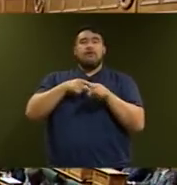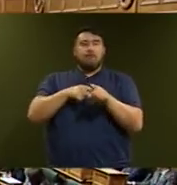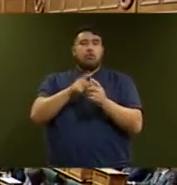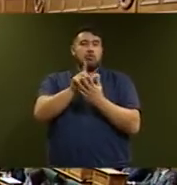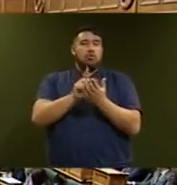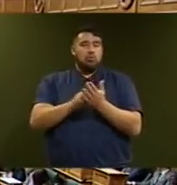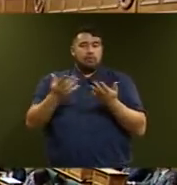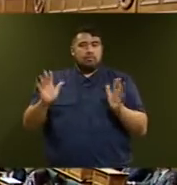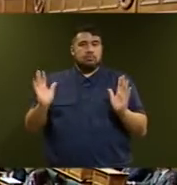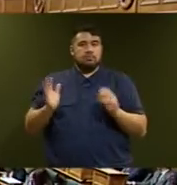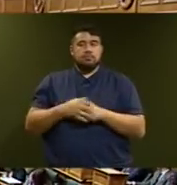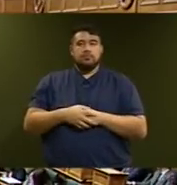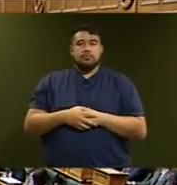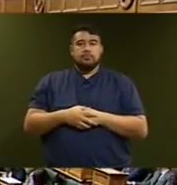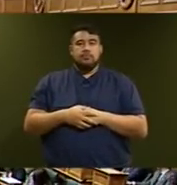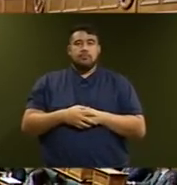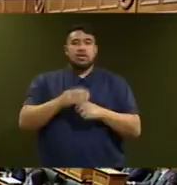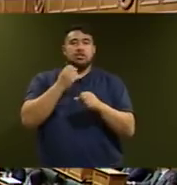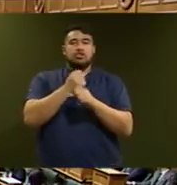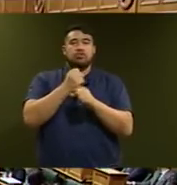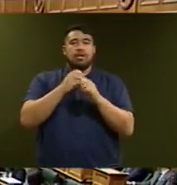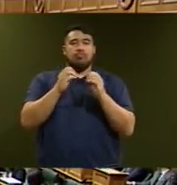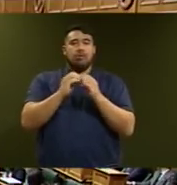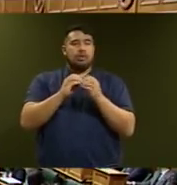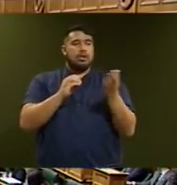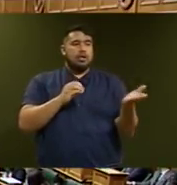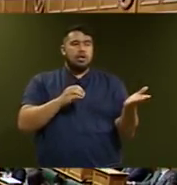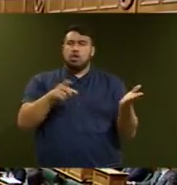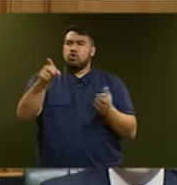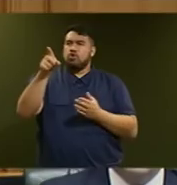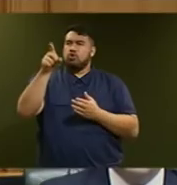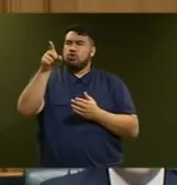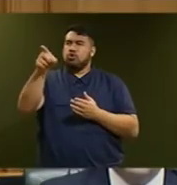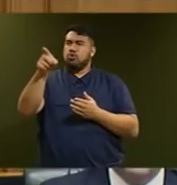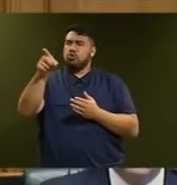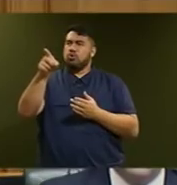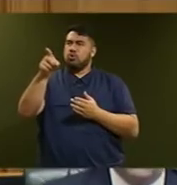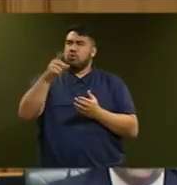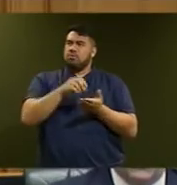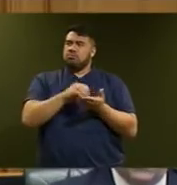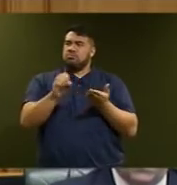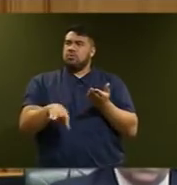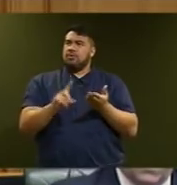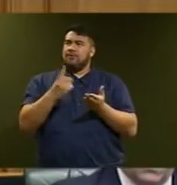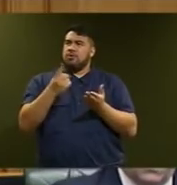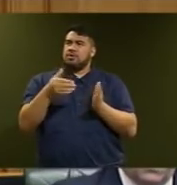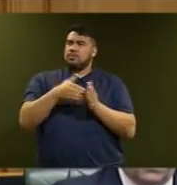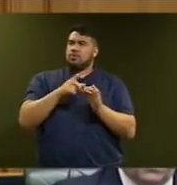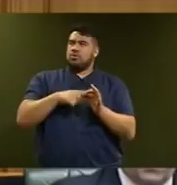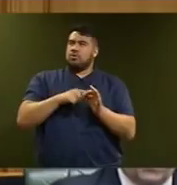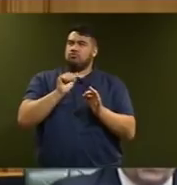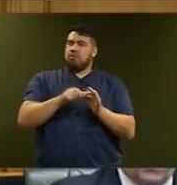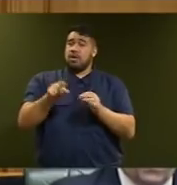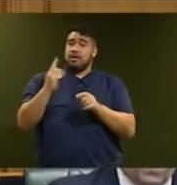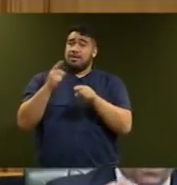A point of order of Honourable Gerry Browning. Just with regard to your ruling out that first supplementary, Minister may not be responsible for the